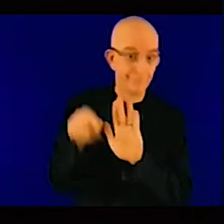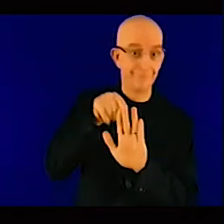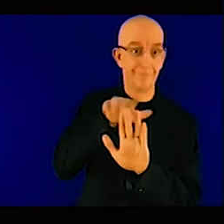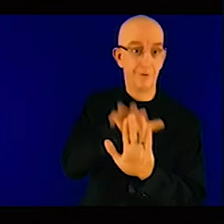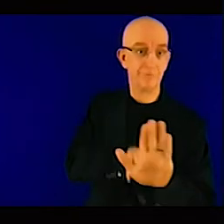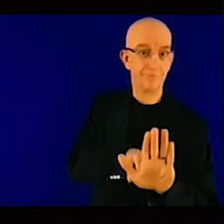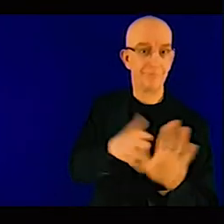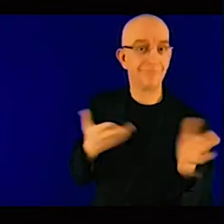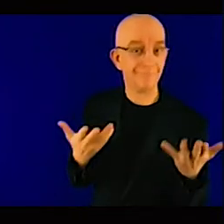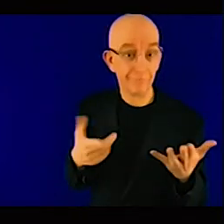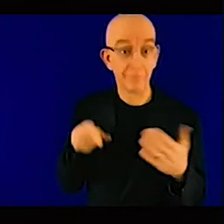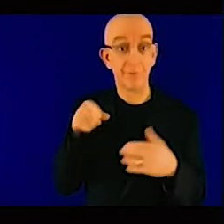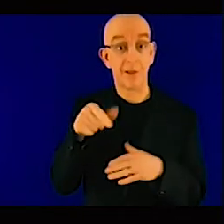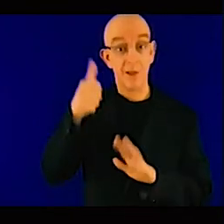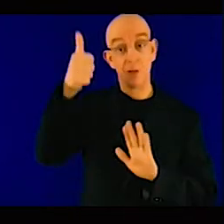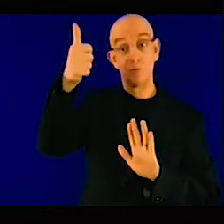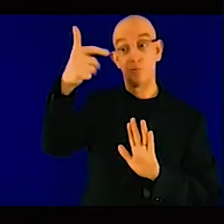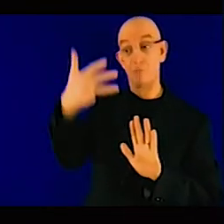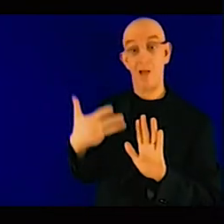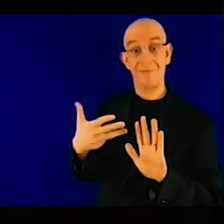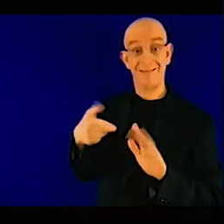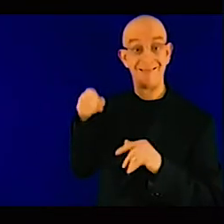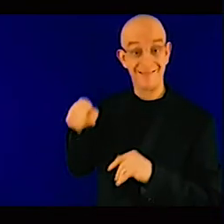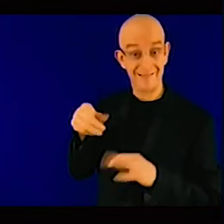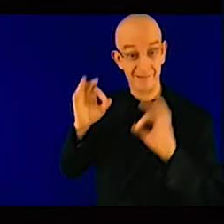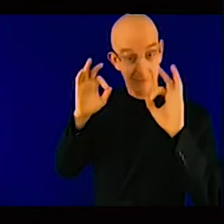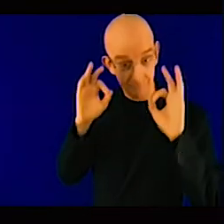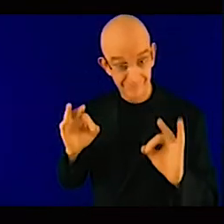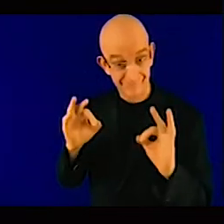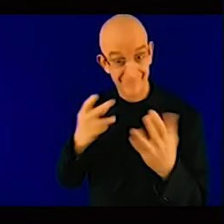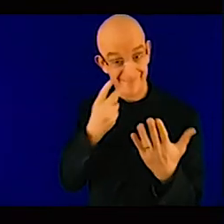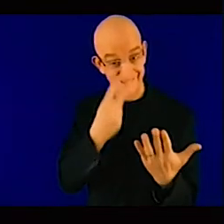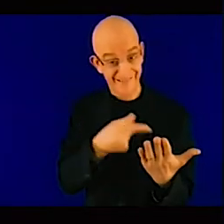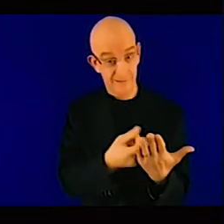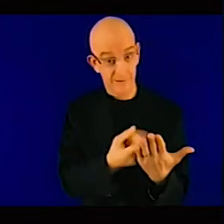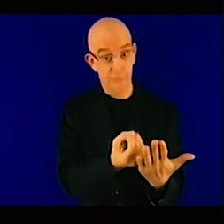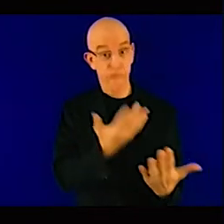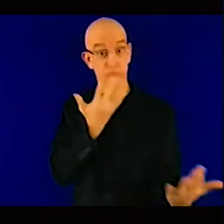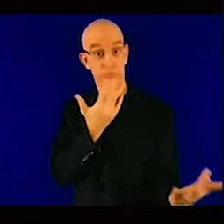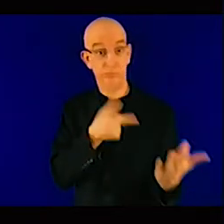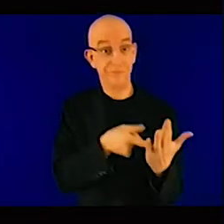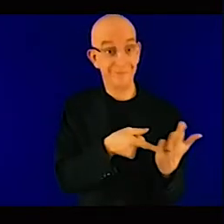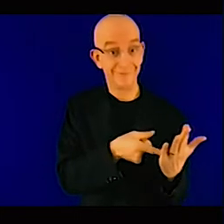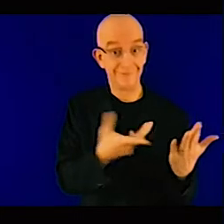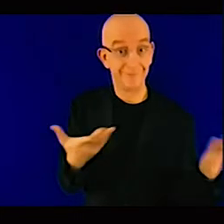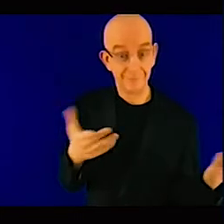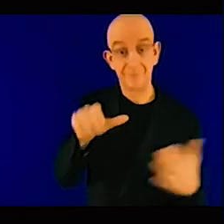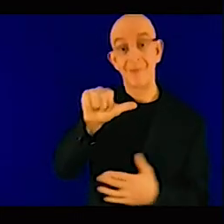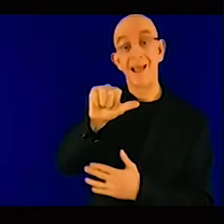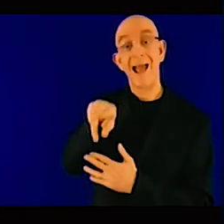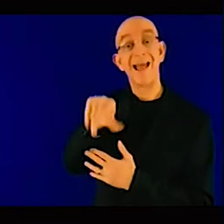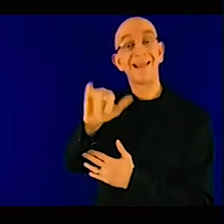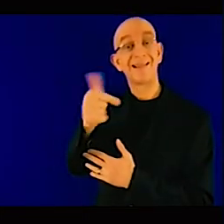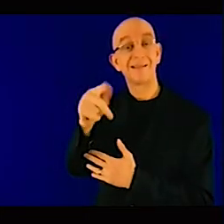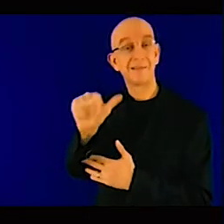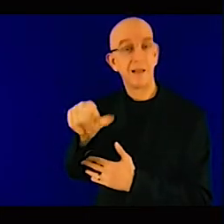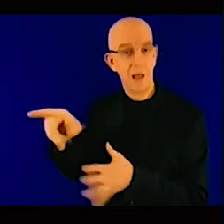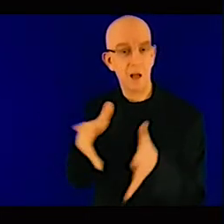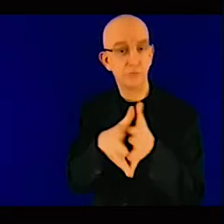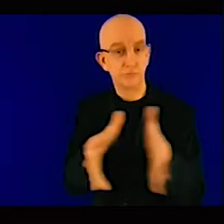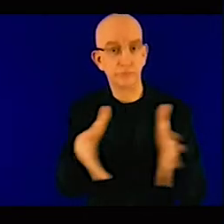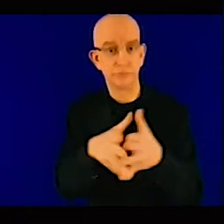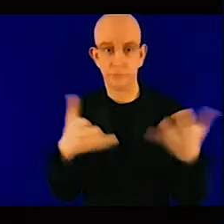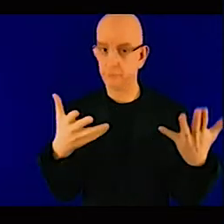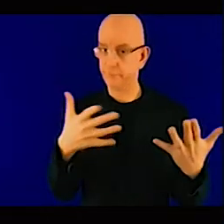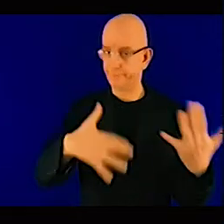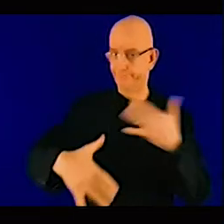uh, on the stove. And, um, you know, are we, are we really being realistic in, in addressing them? And there, then there's the